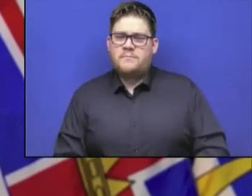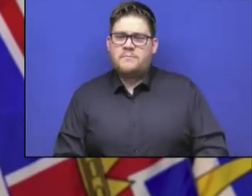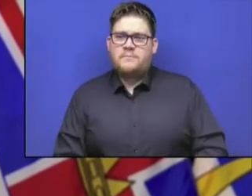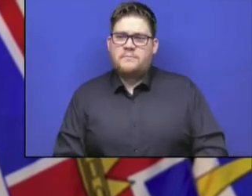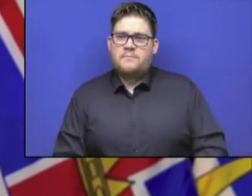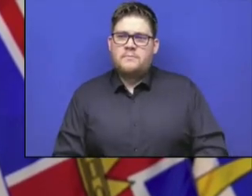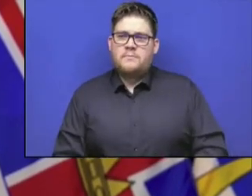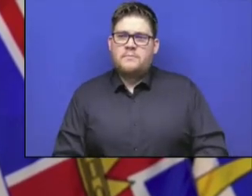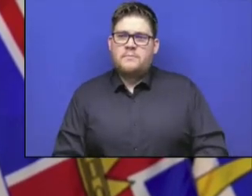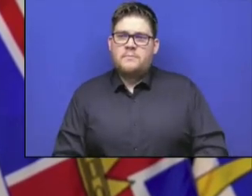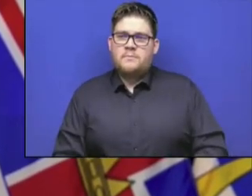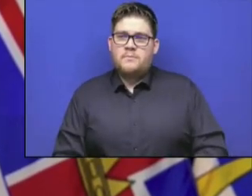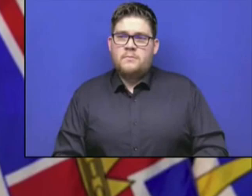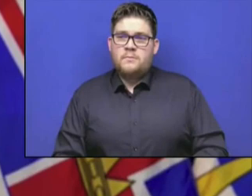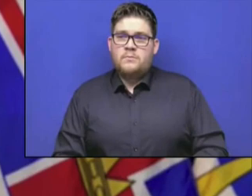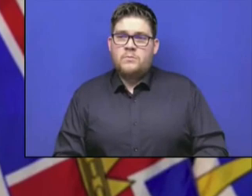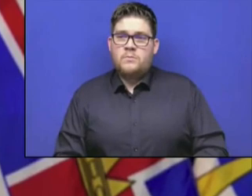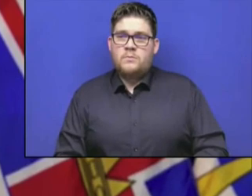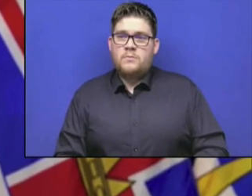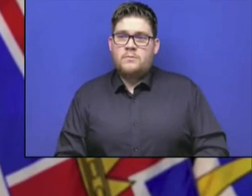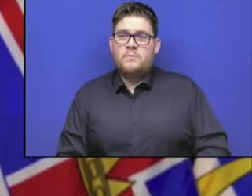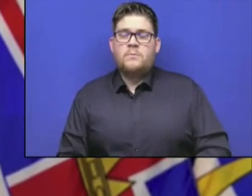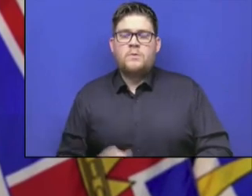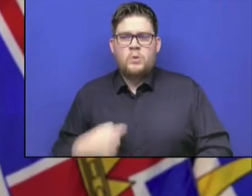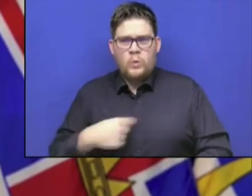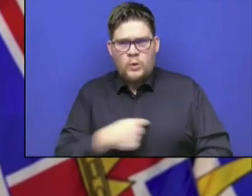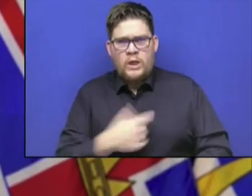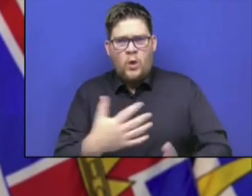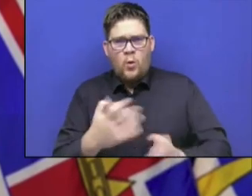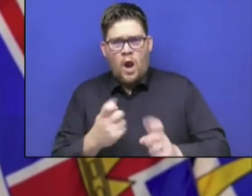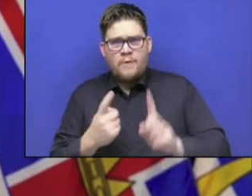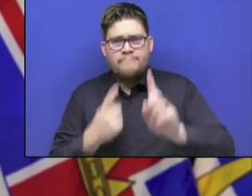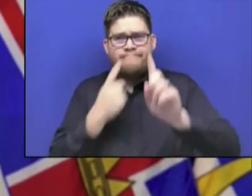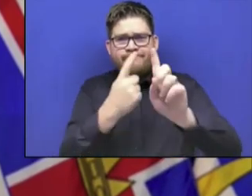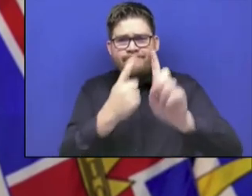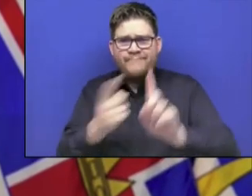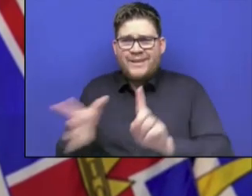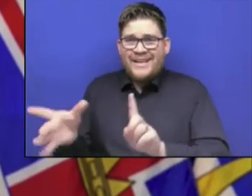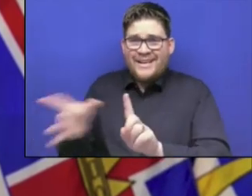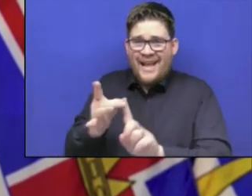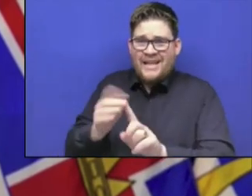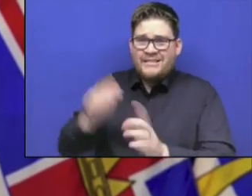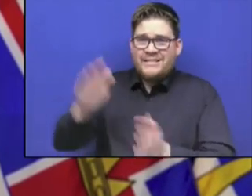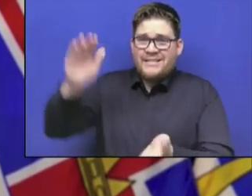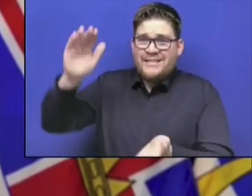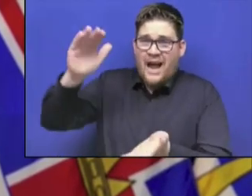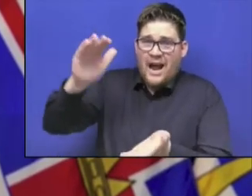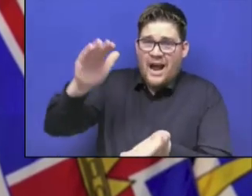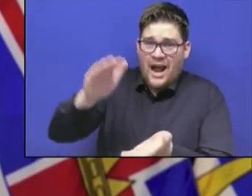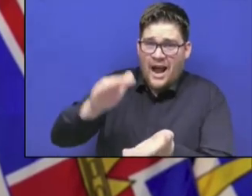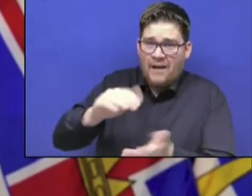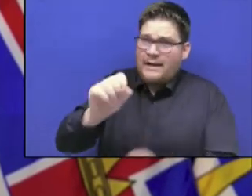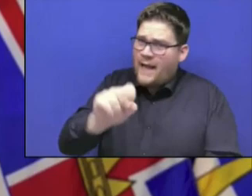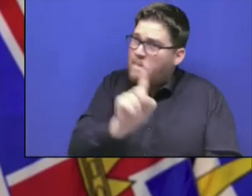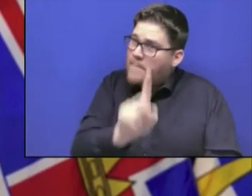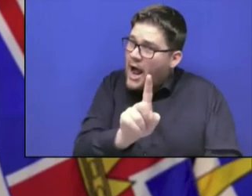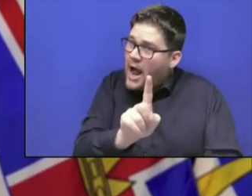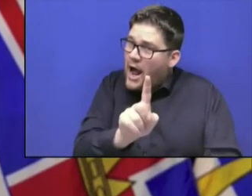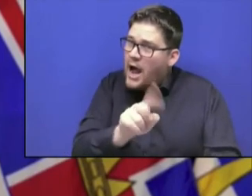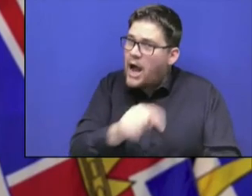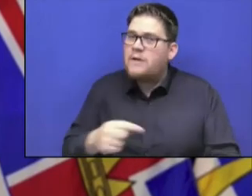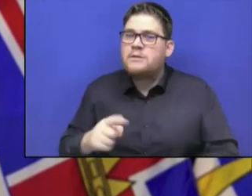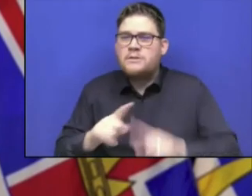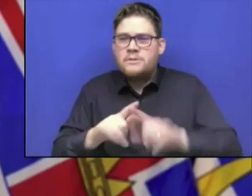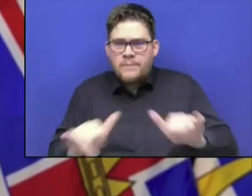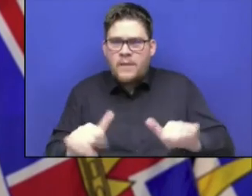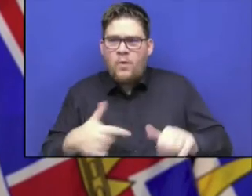we want the case numbers to come down. But more importantly, we want people with severe illness to be protected. We want people to be protected from